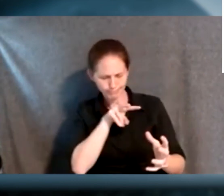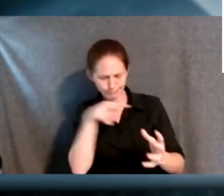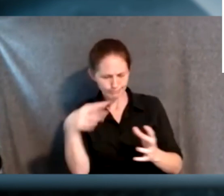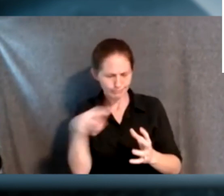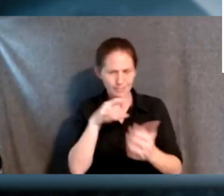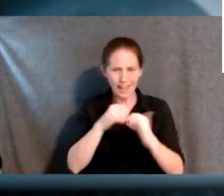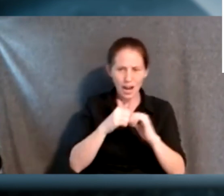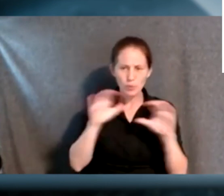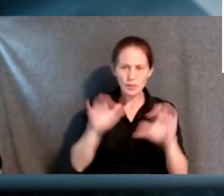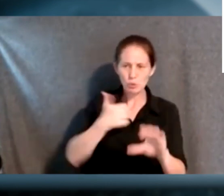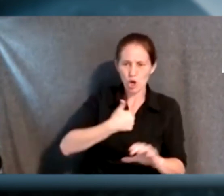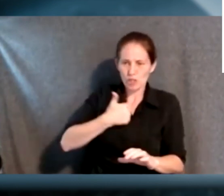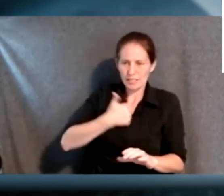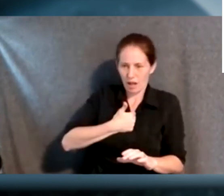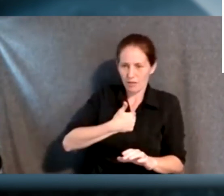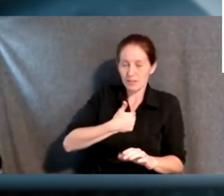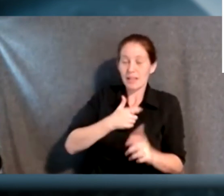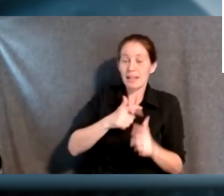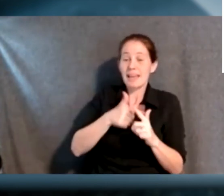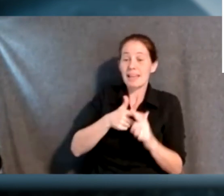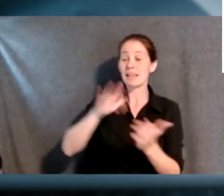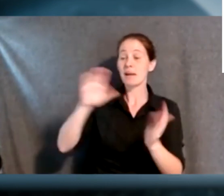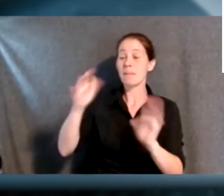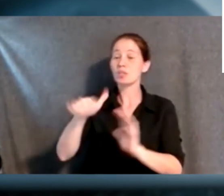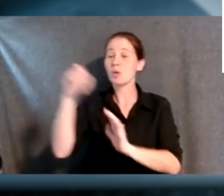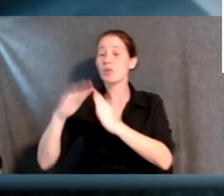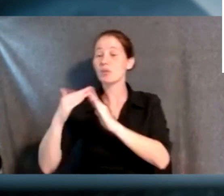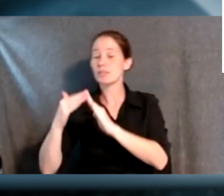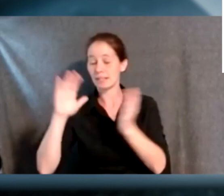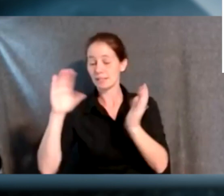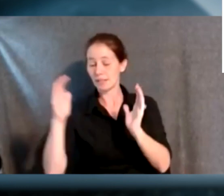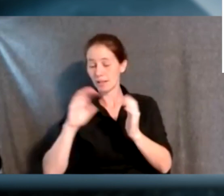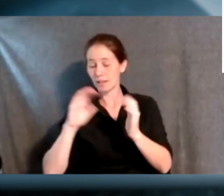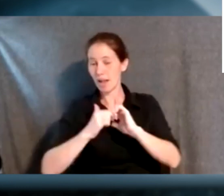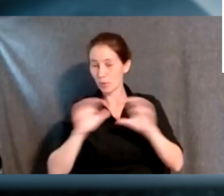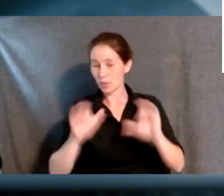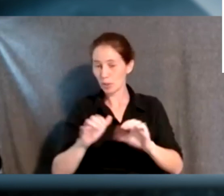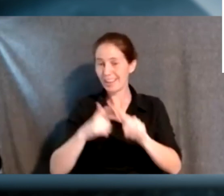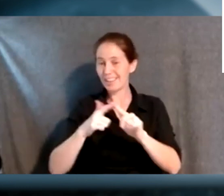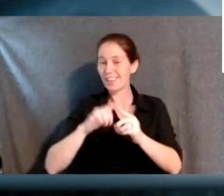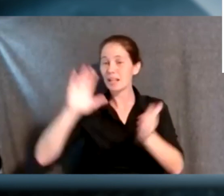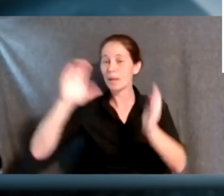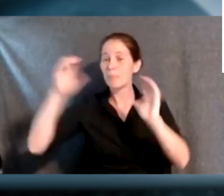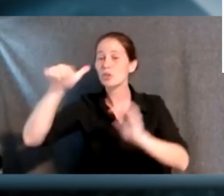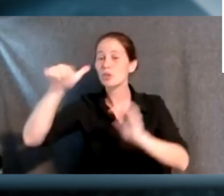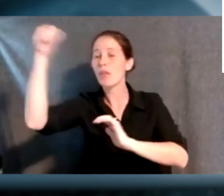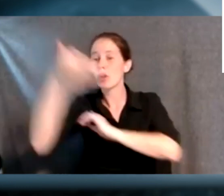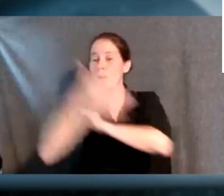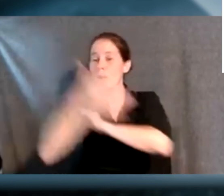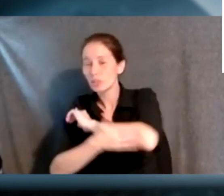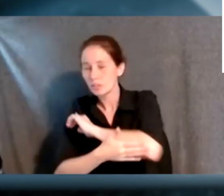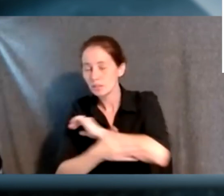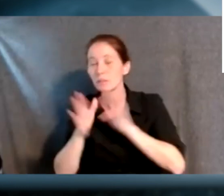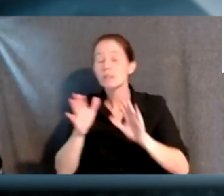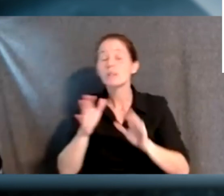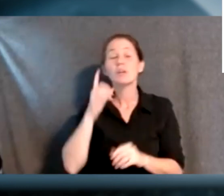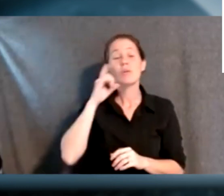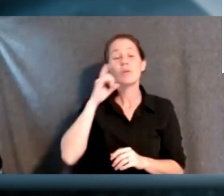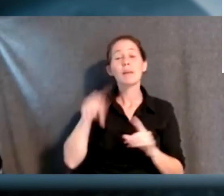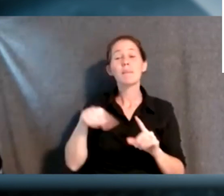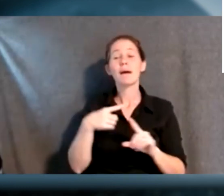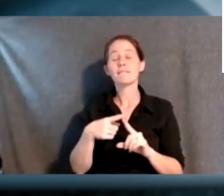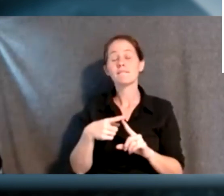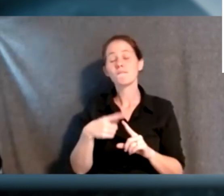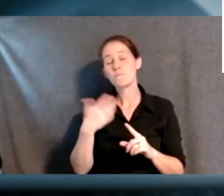on our own? And then how are we doing compared to other cities and how are we doing globally? So, I mean, especially when you think about,